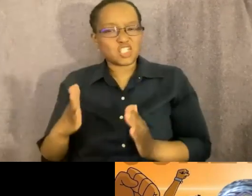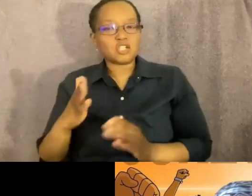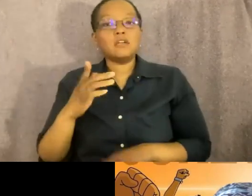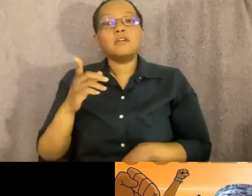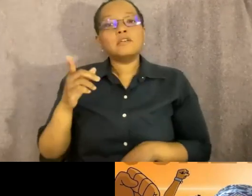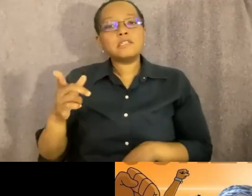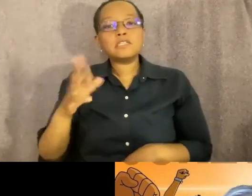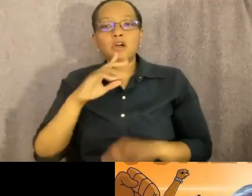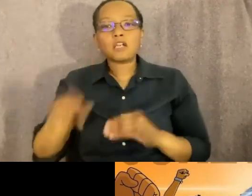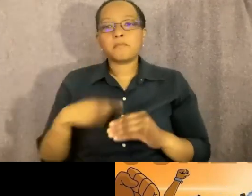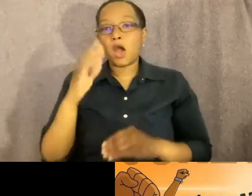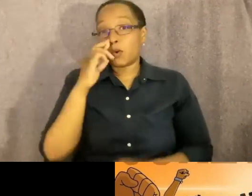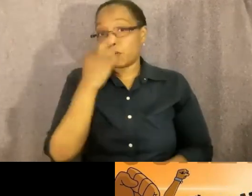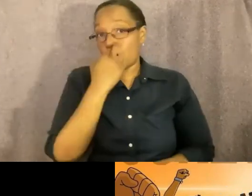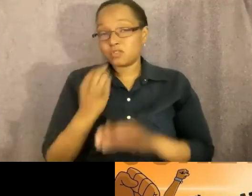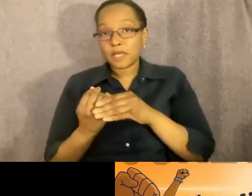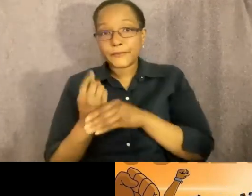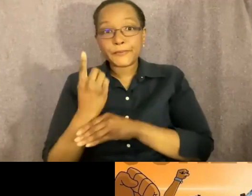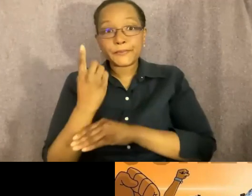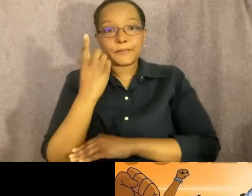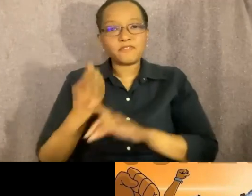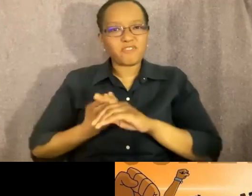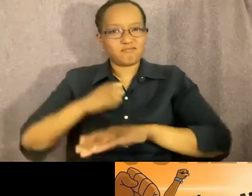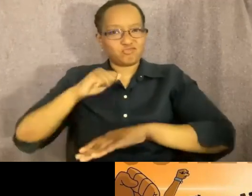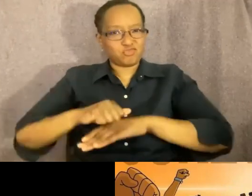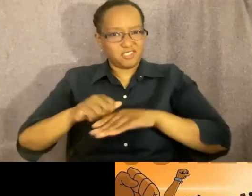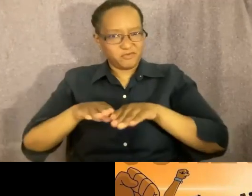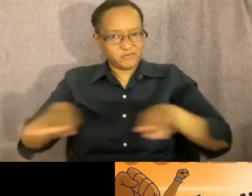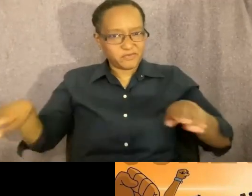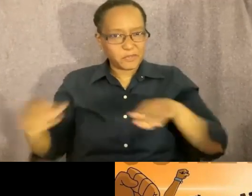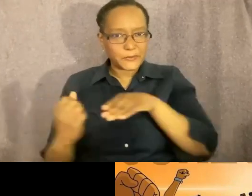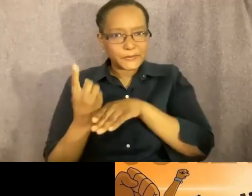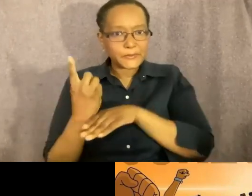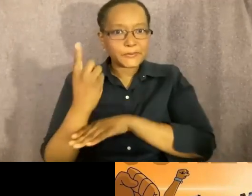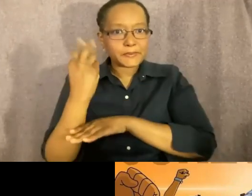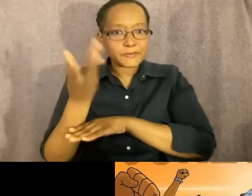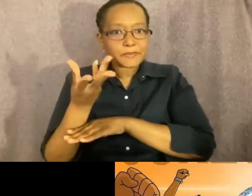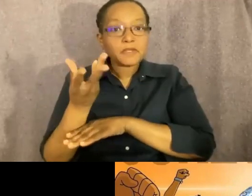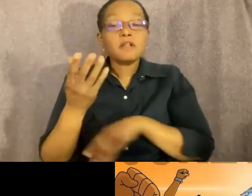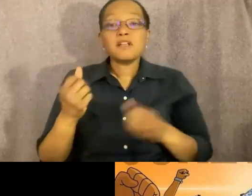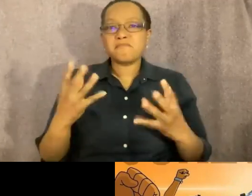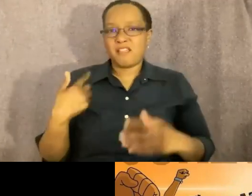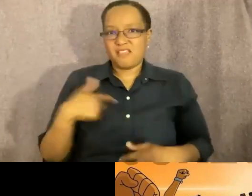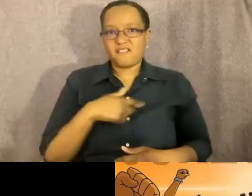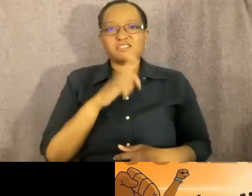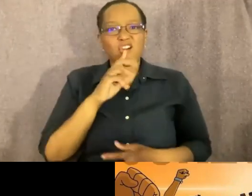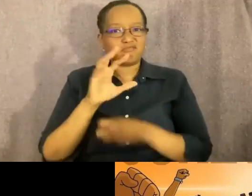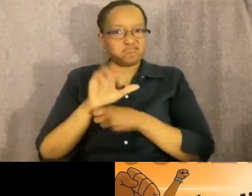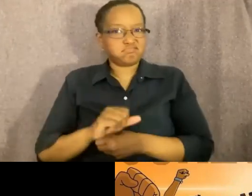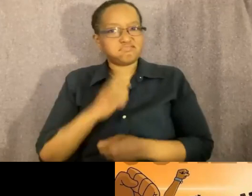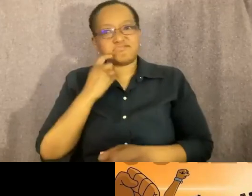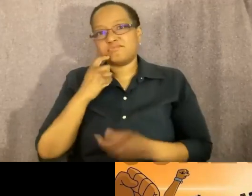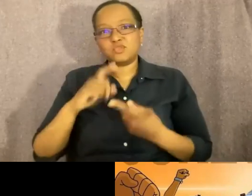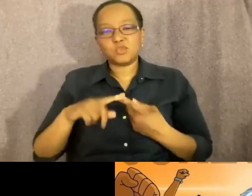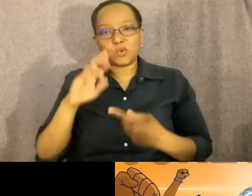that grew out of concrete. And many of us are addicted to roses growing out of concrete because it